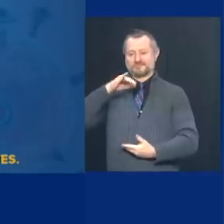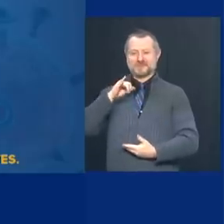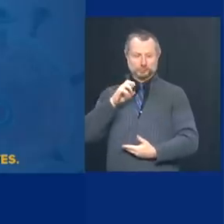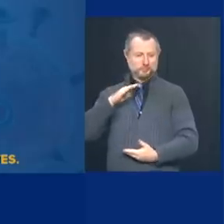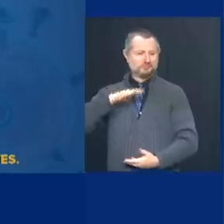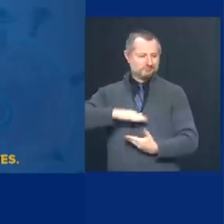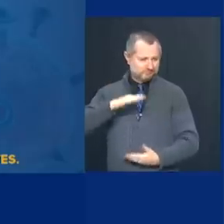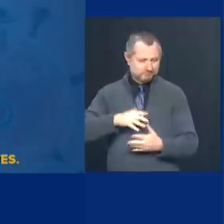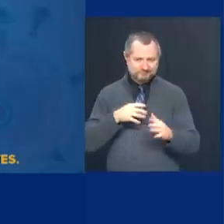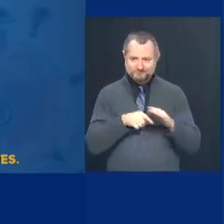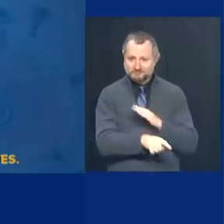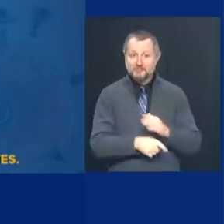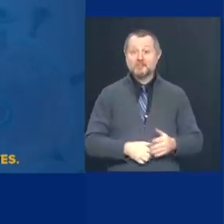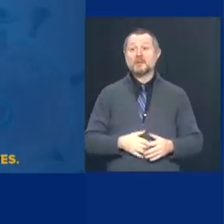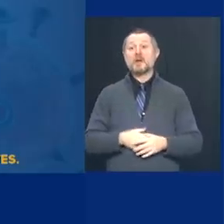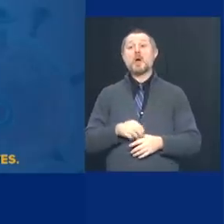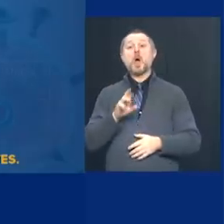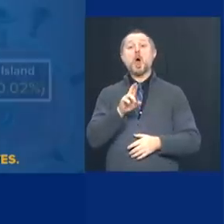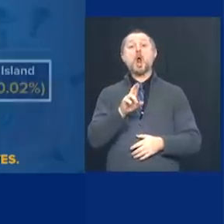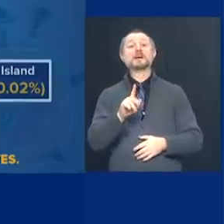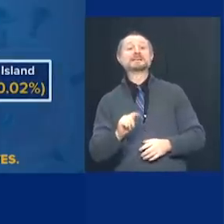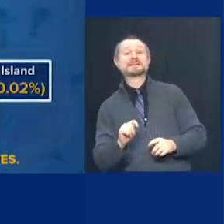at about 1.2 now.